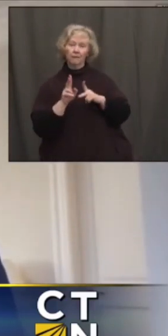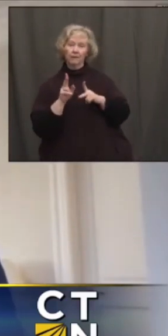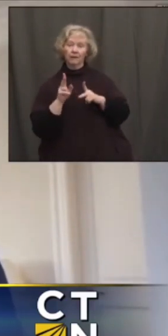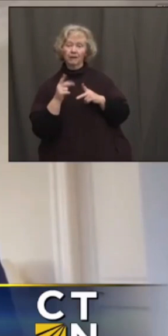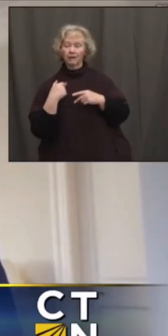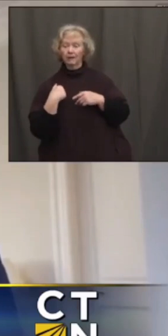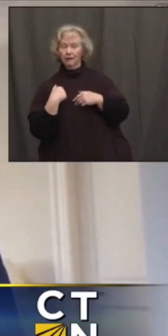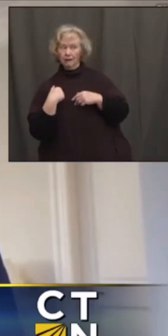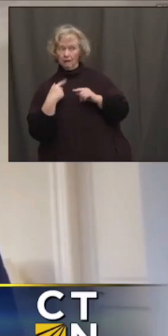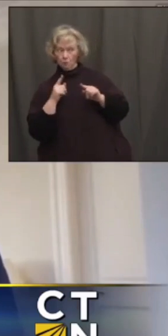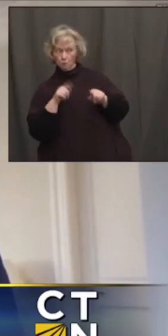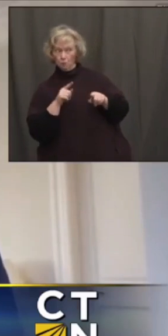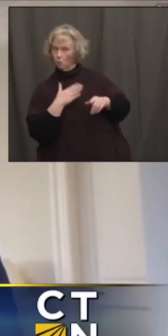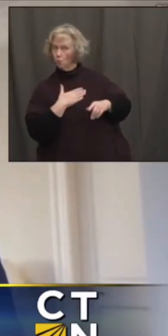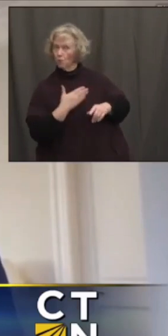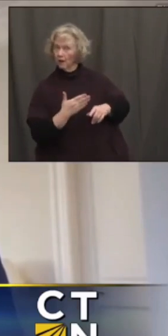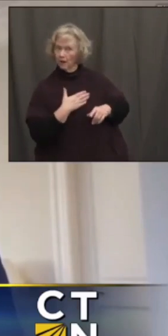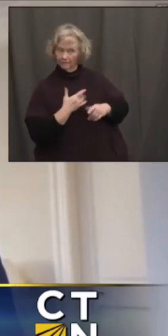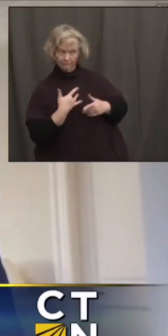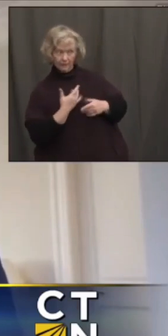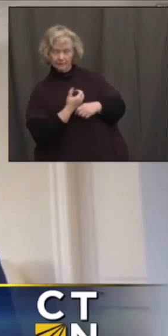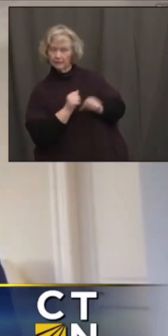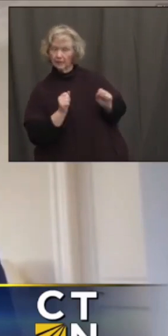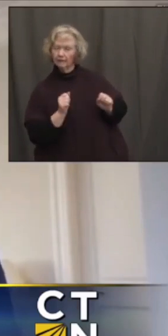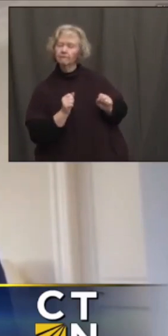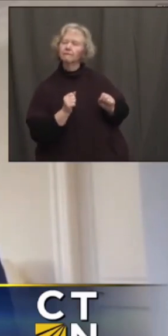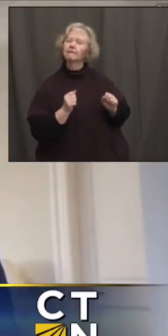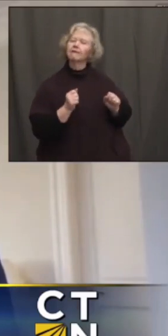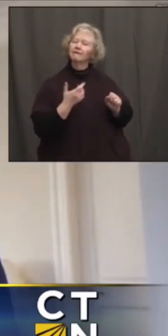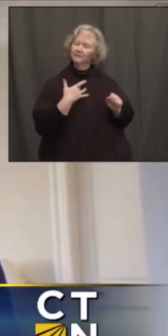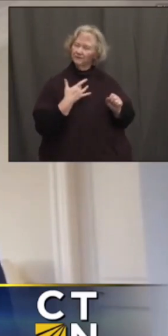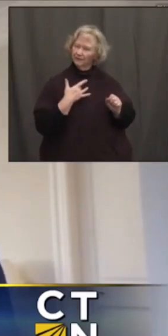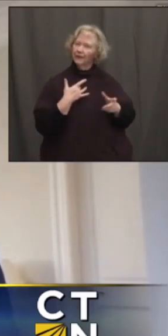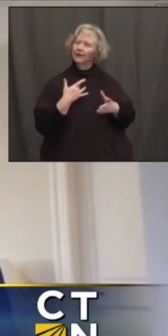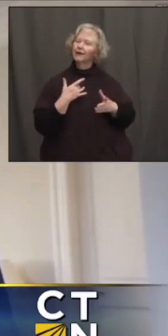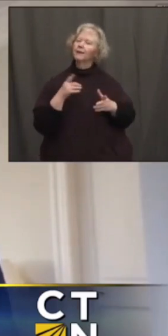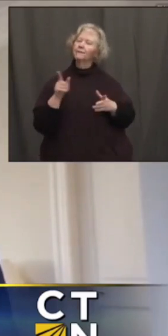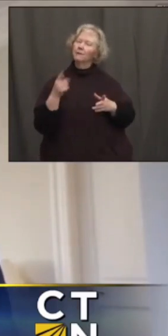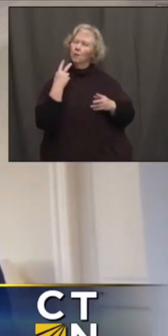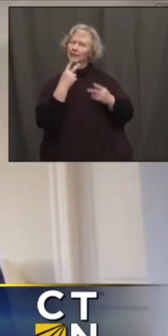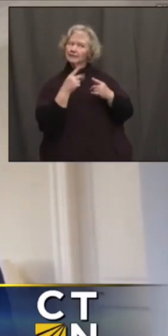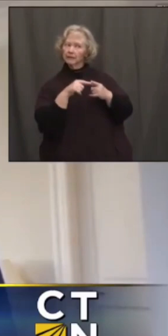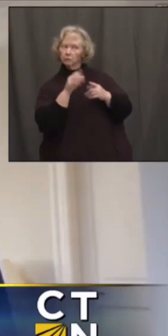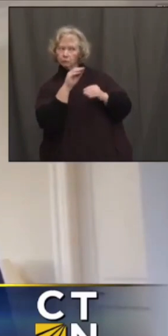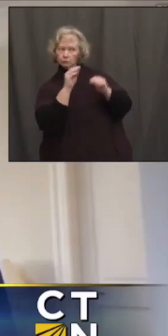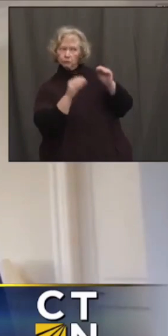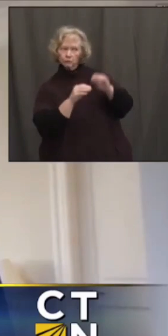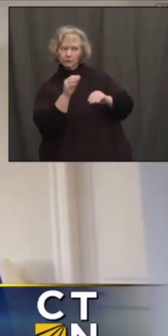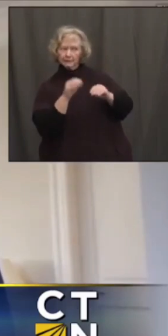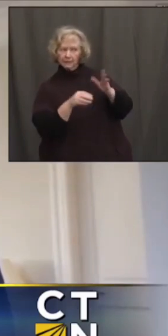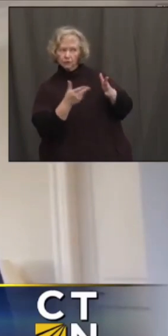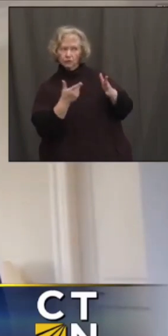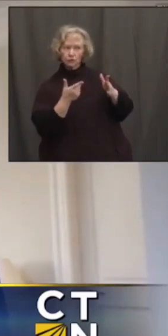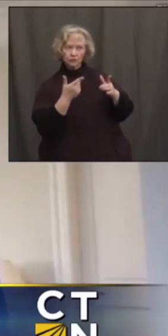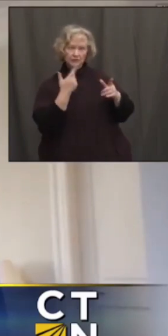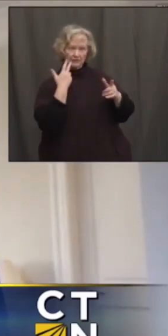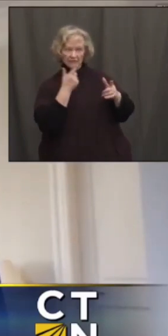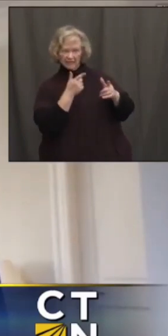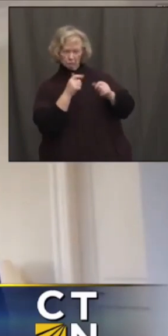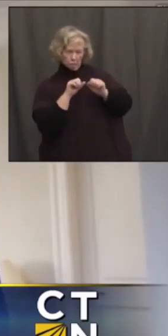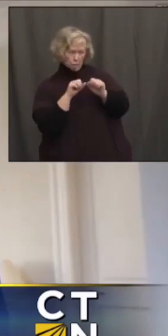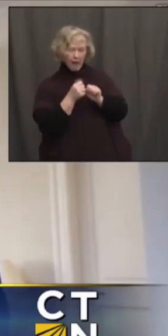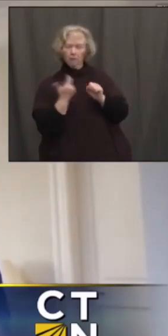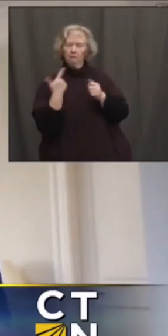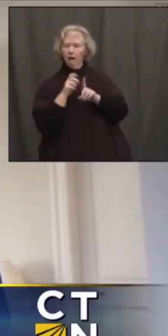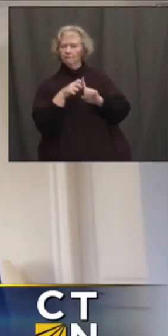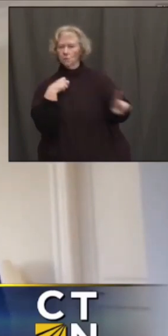go up and virus transmission and hospitalizations go down, the consumer is going to be more confident and more willing to go to that restaurant. So, not necessarily for that